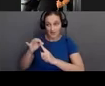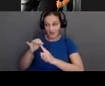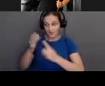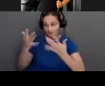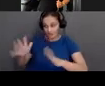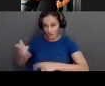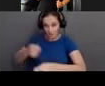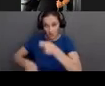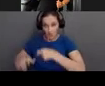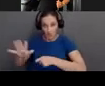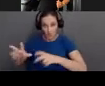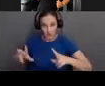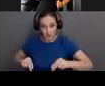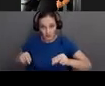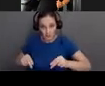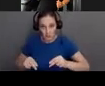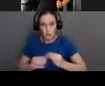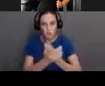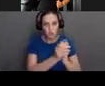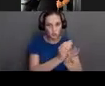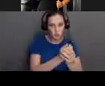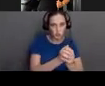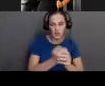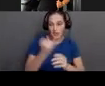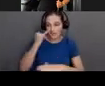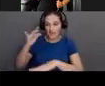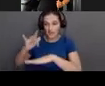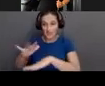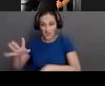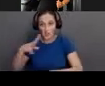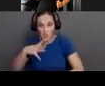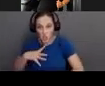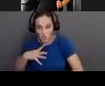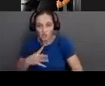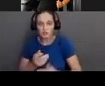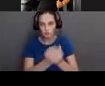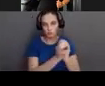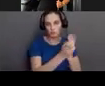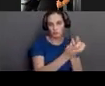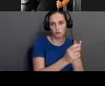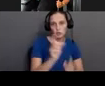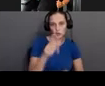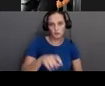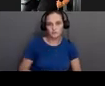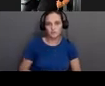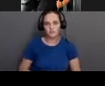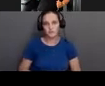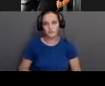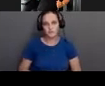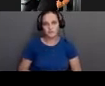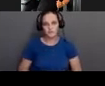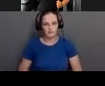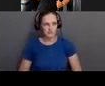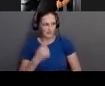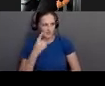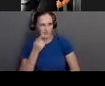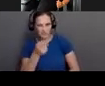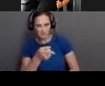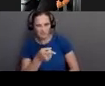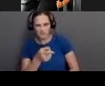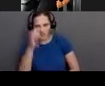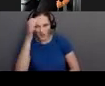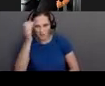that has drool or saliva on it. Now, sometimes people say, well, these things are obvious and